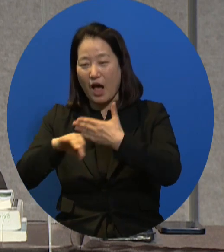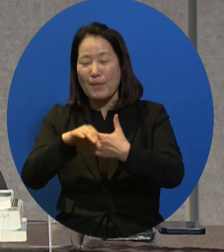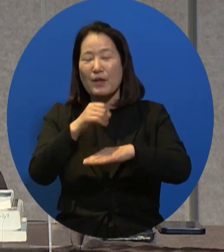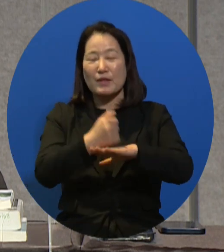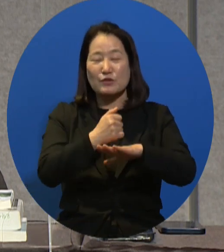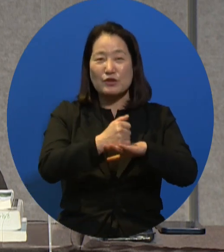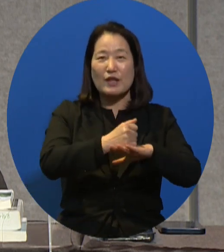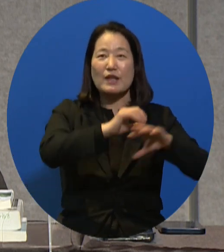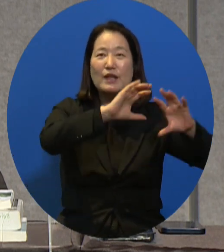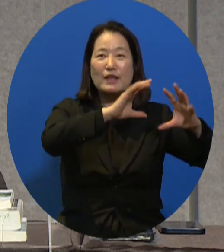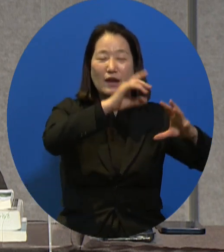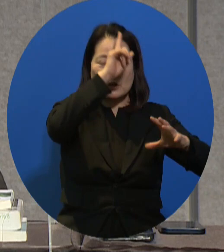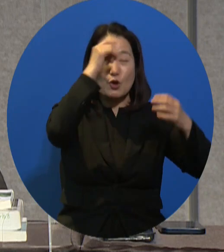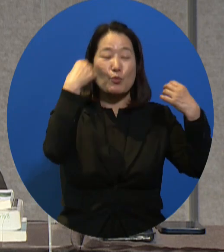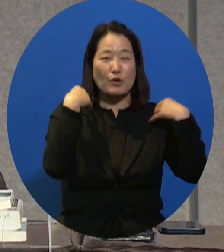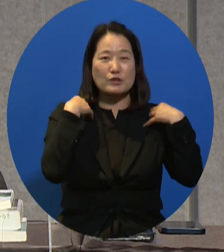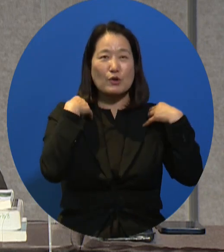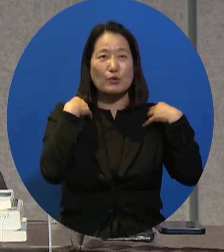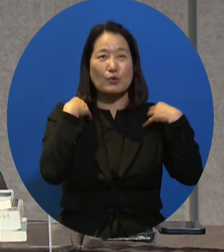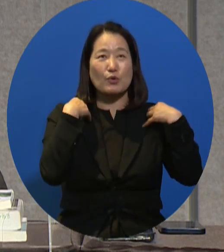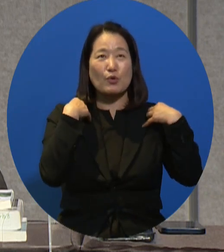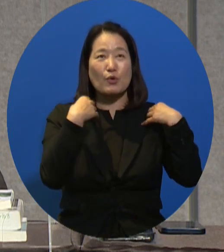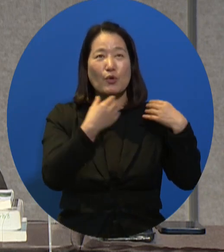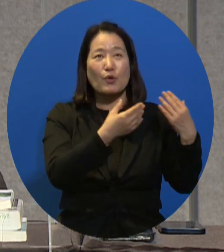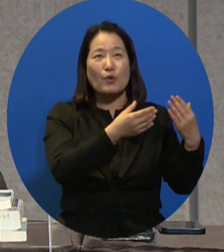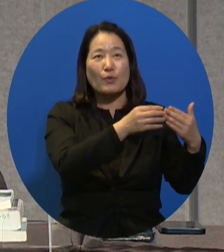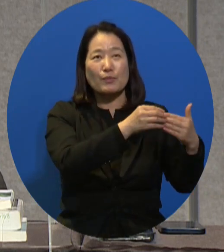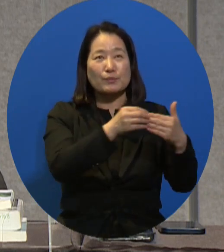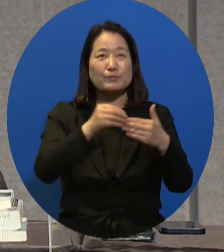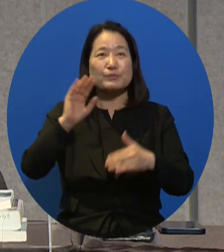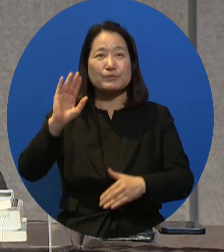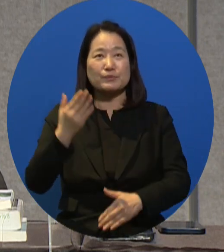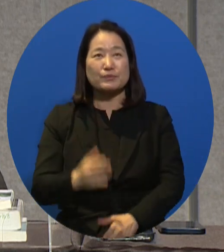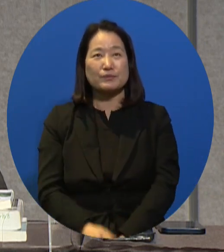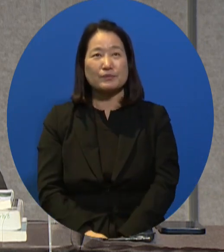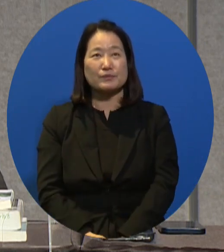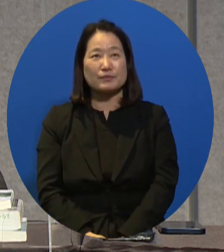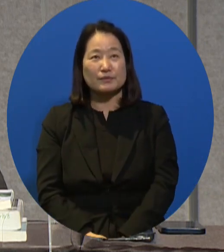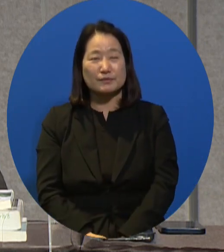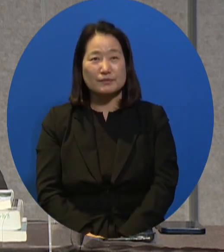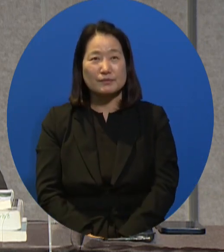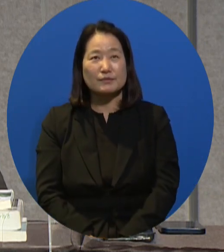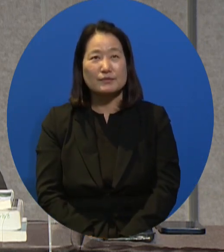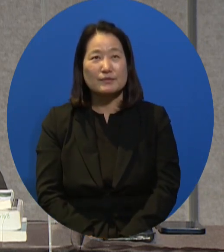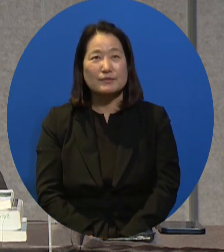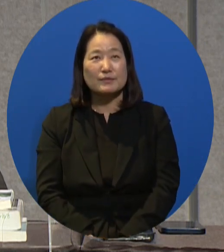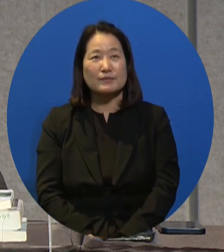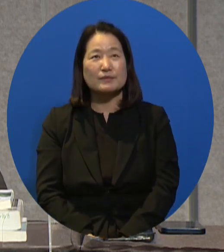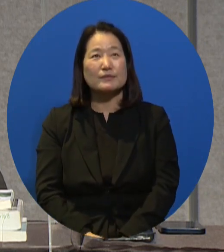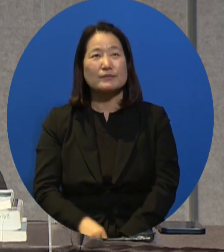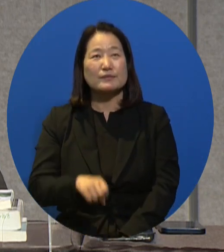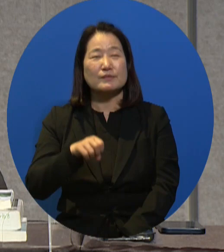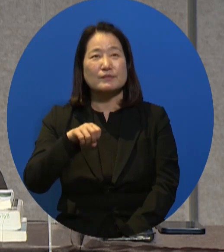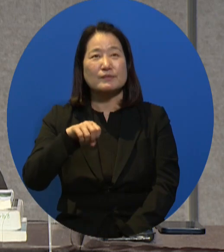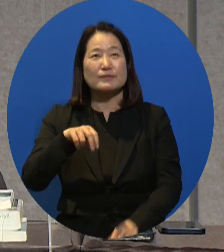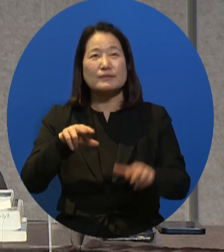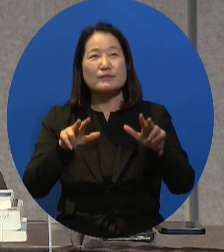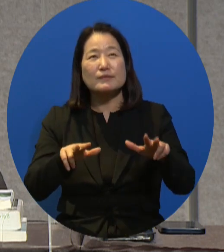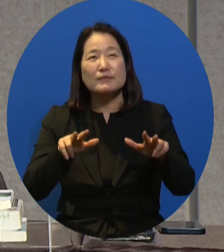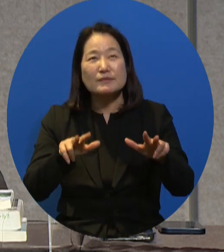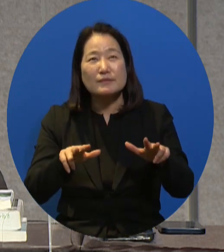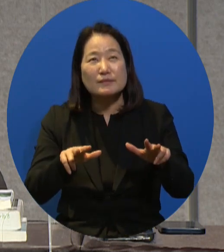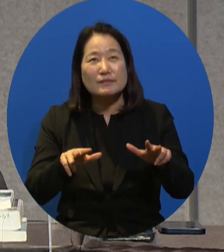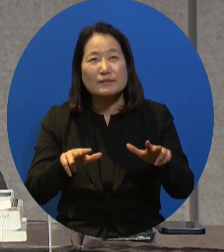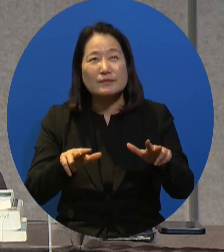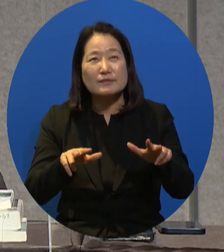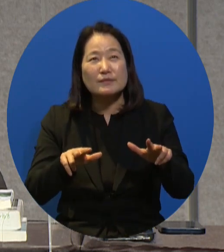this will change the central government. I don't think it's really about the numbers, about how many jobs, about 810K jobs or 10K jobs